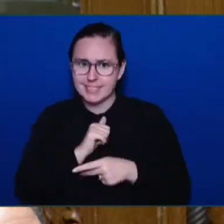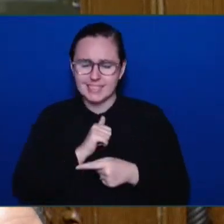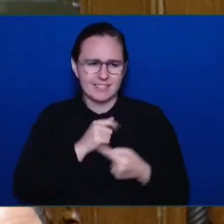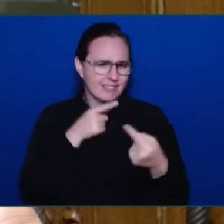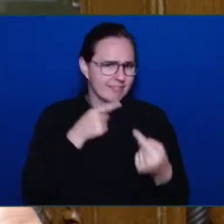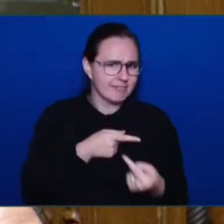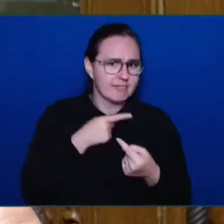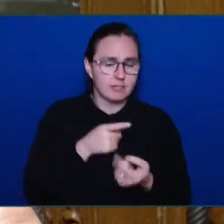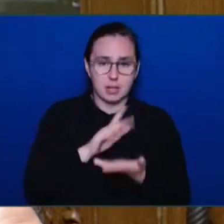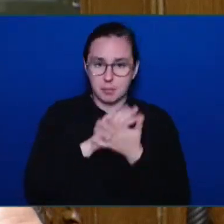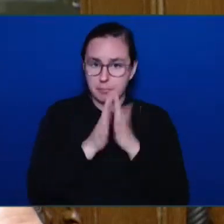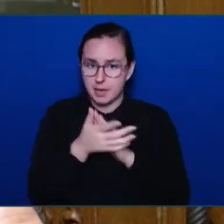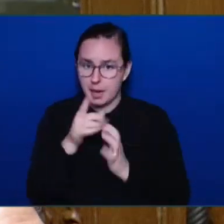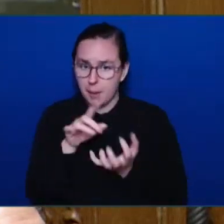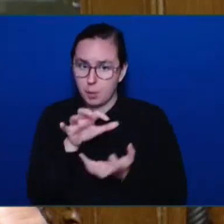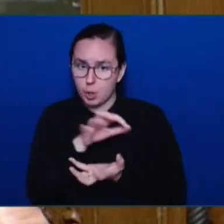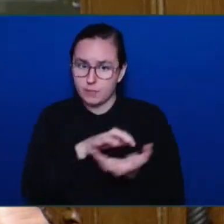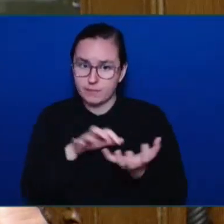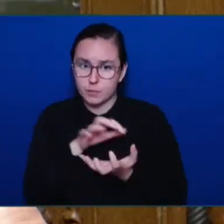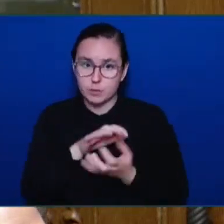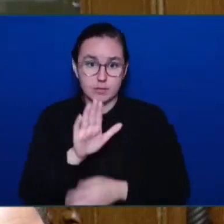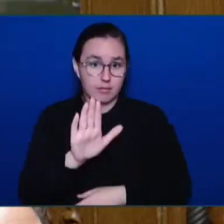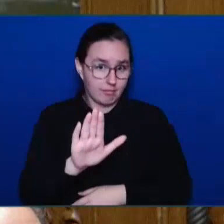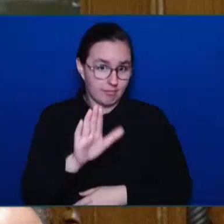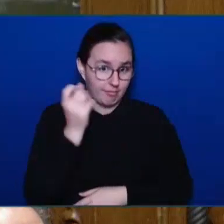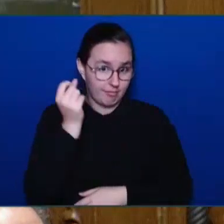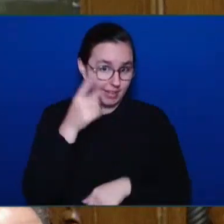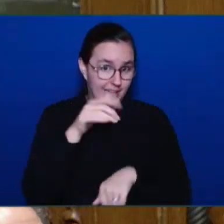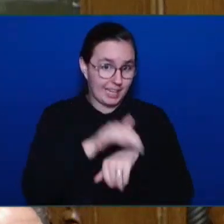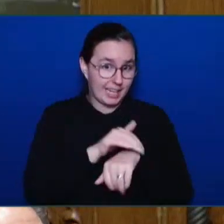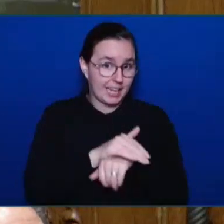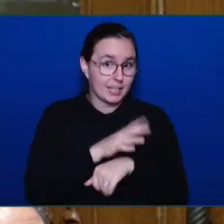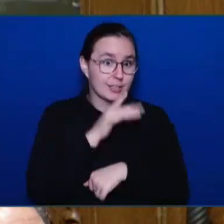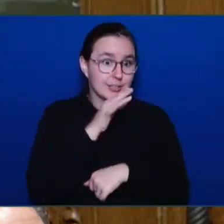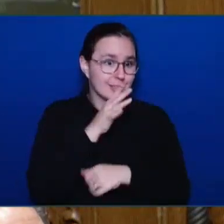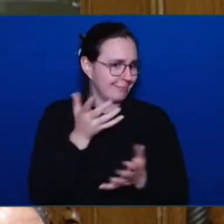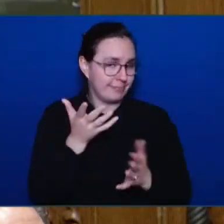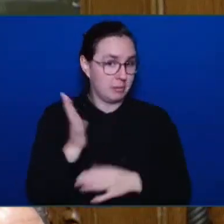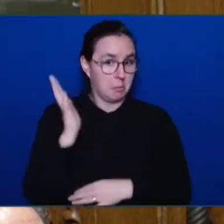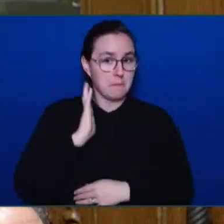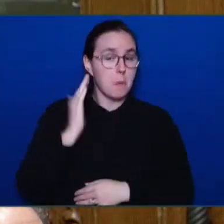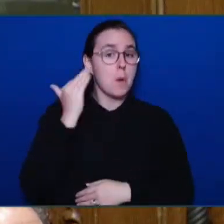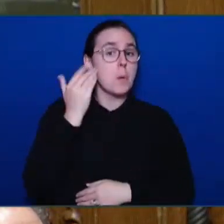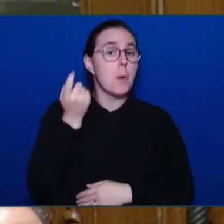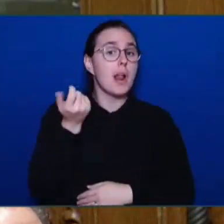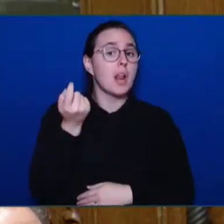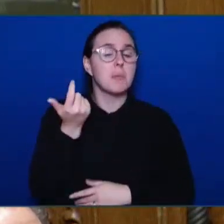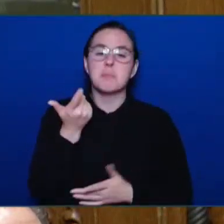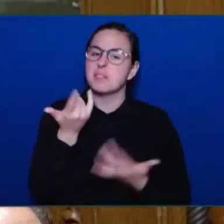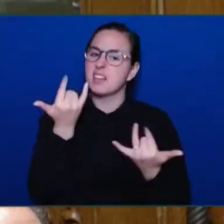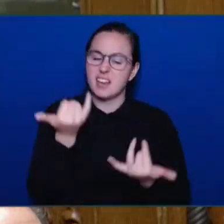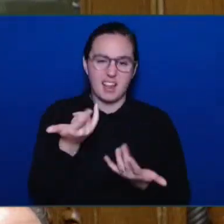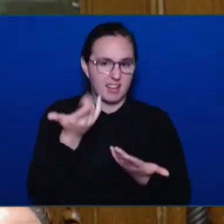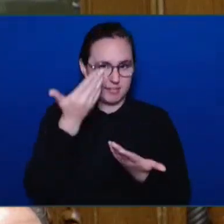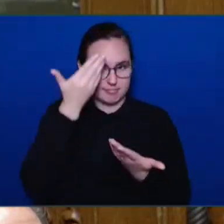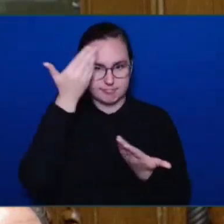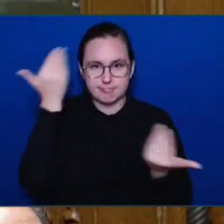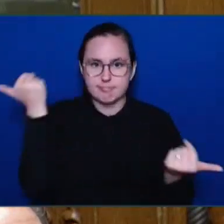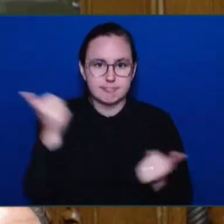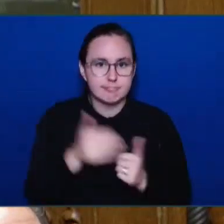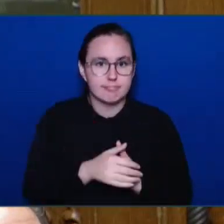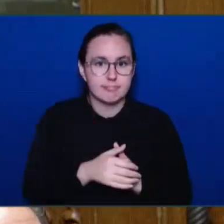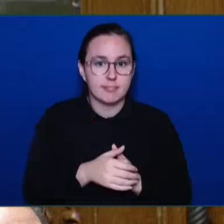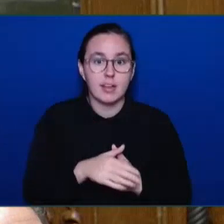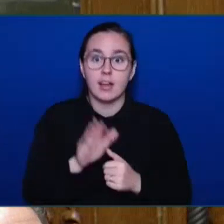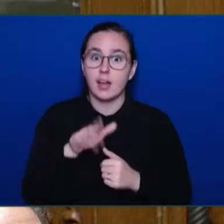You've forgotten the little English you used to know. But you are not a new Canadian. You've lived here since before